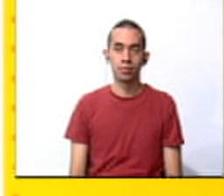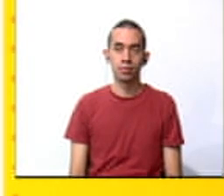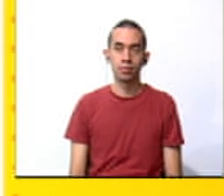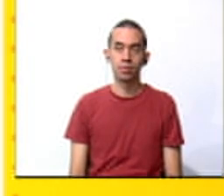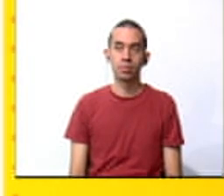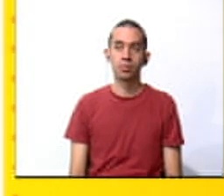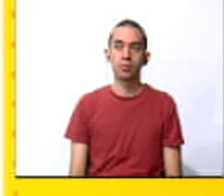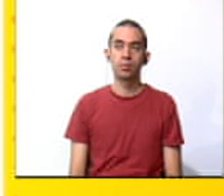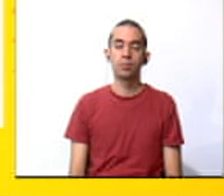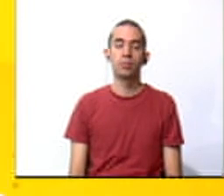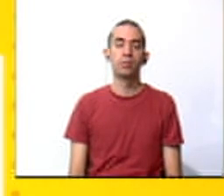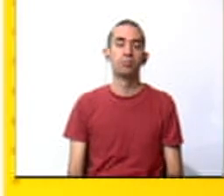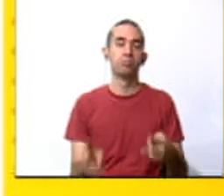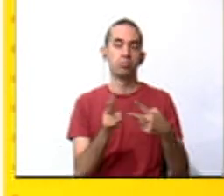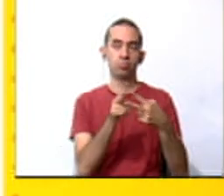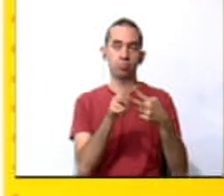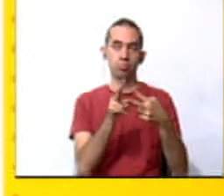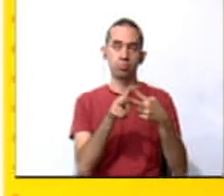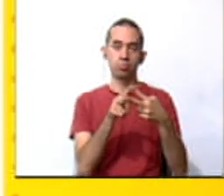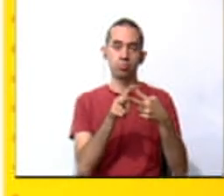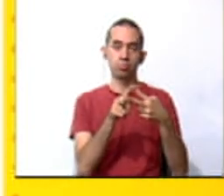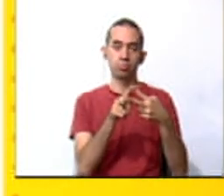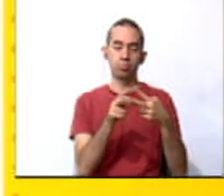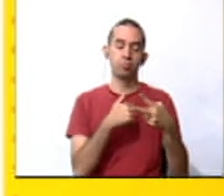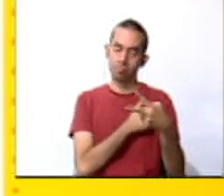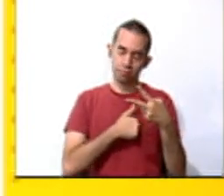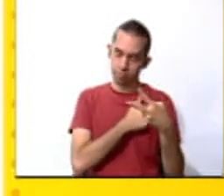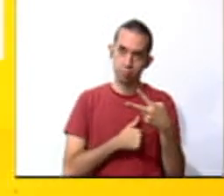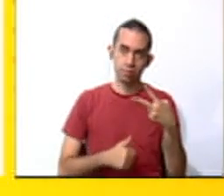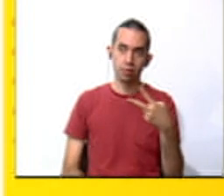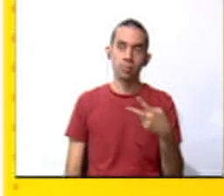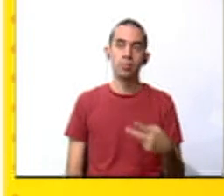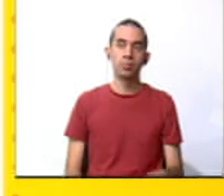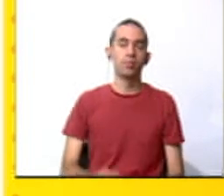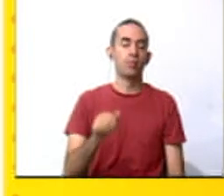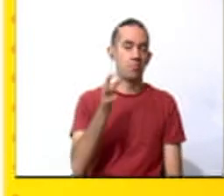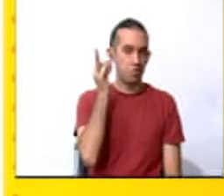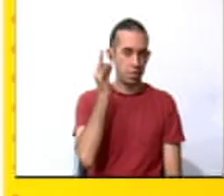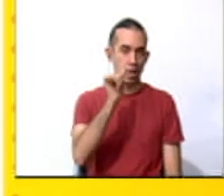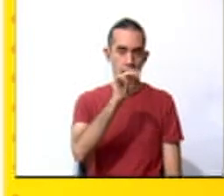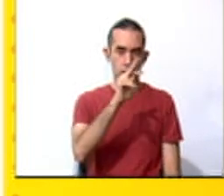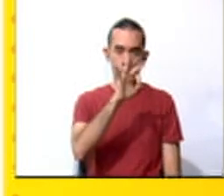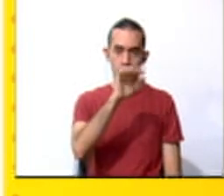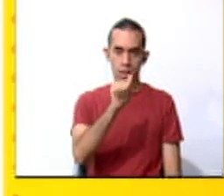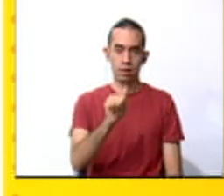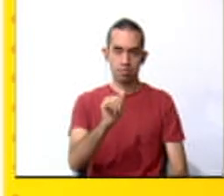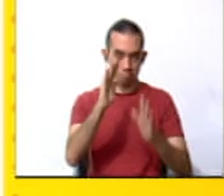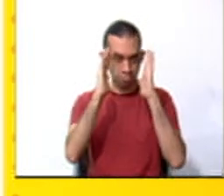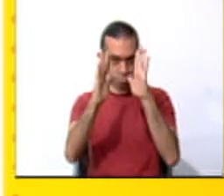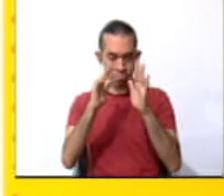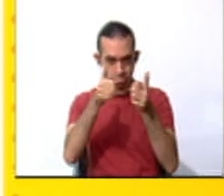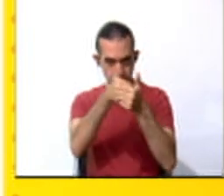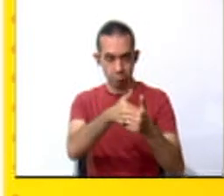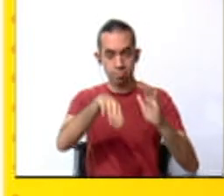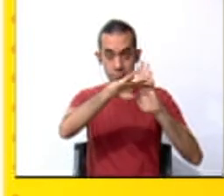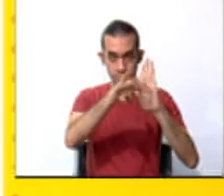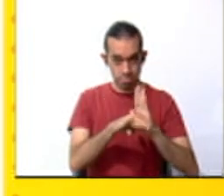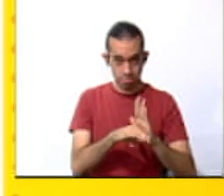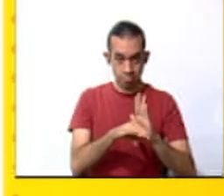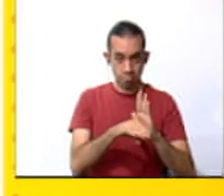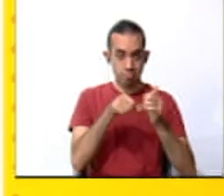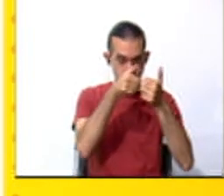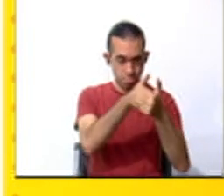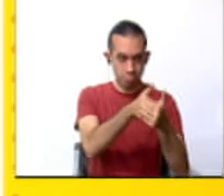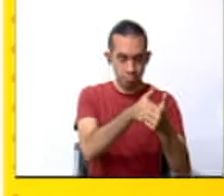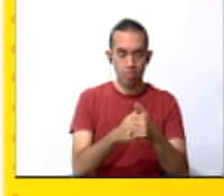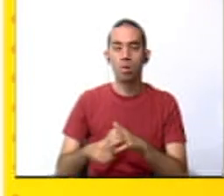We have two sentences. As, sorry, Antonia. Antonia is following instructions and Antonia followed the